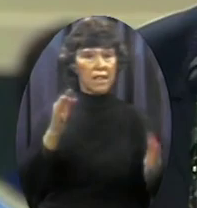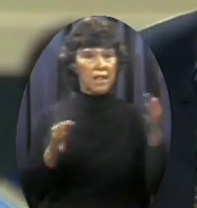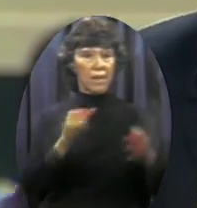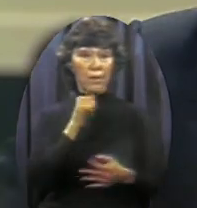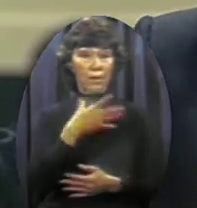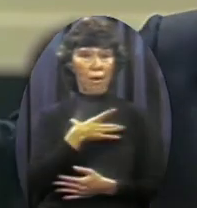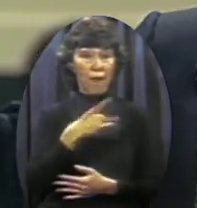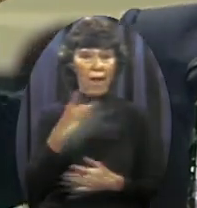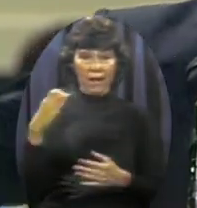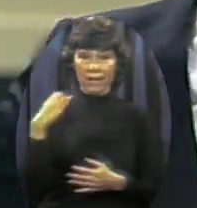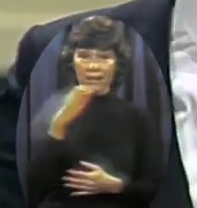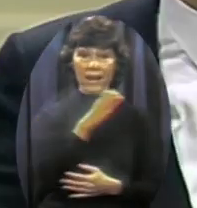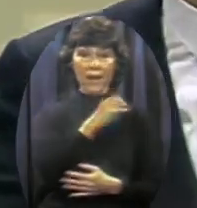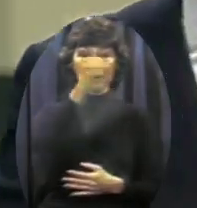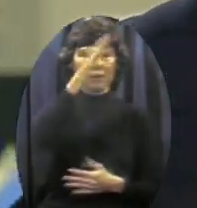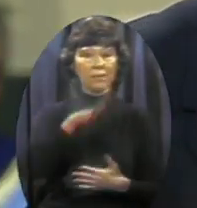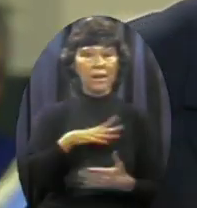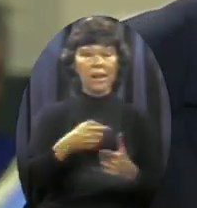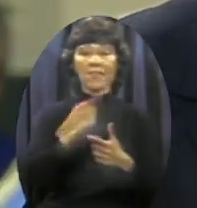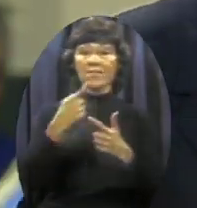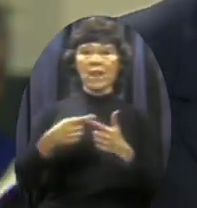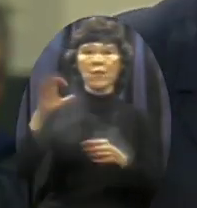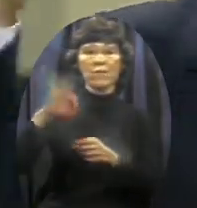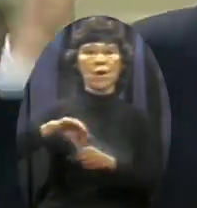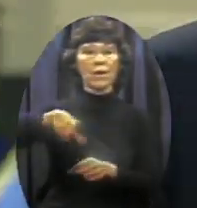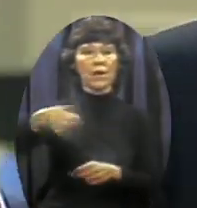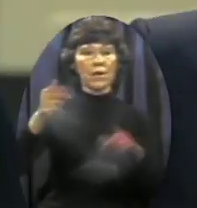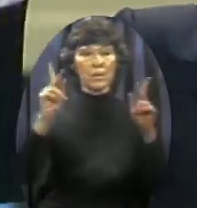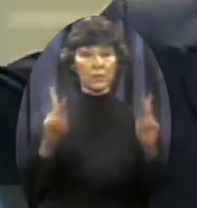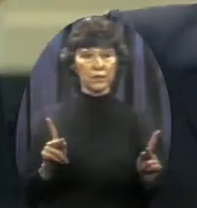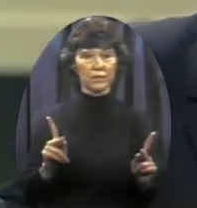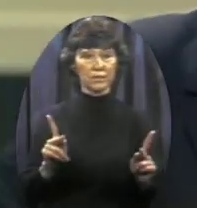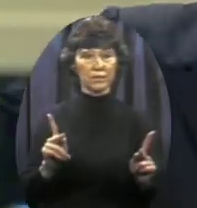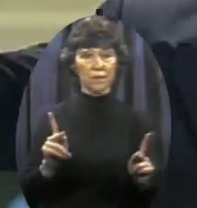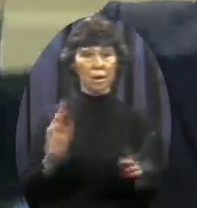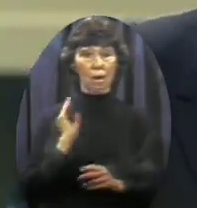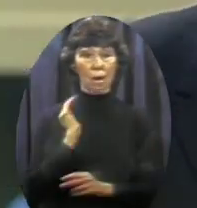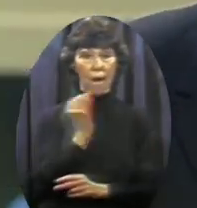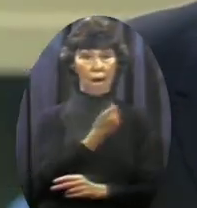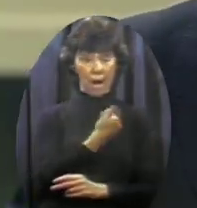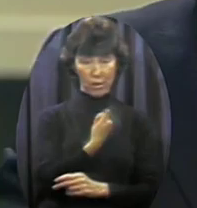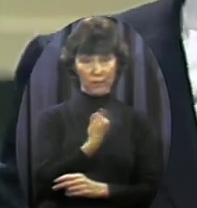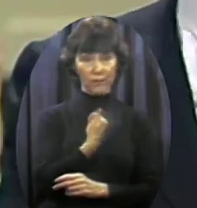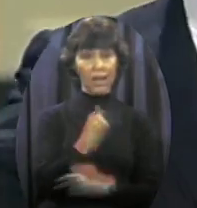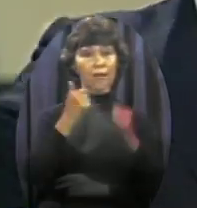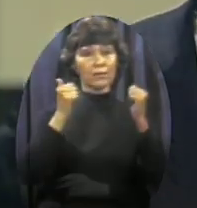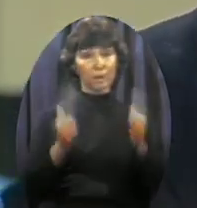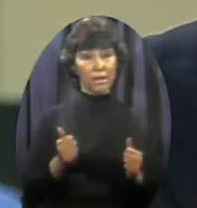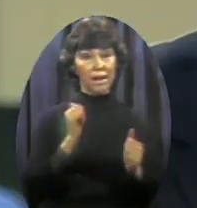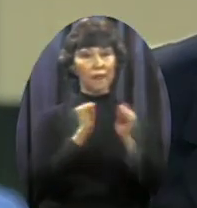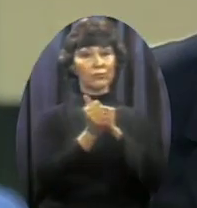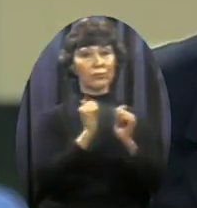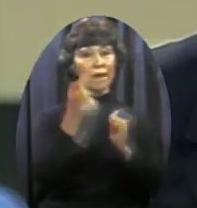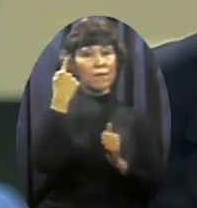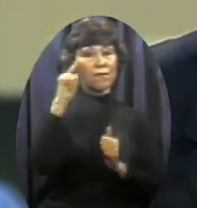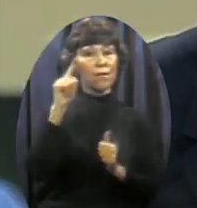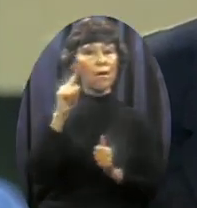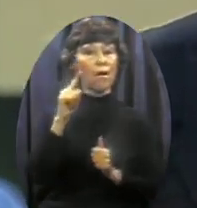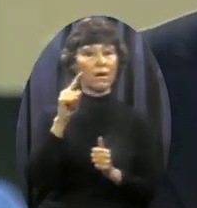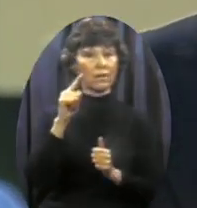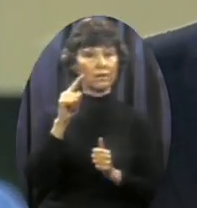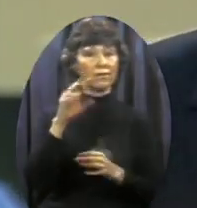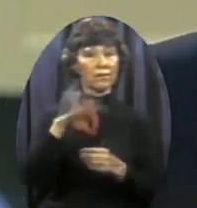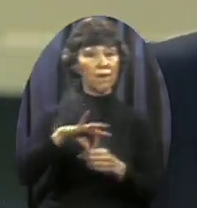some others for congress Or we'll run ourselves And the public will decide at election day Who is going to represent them